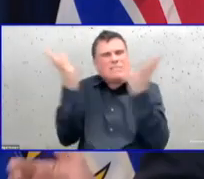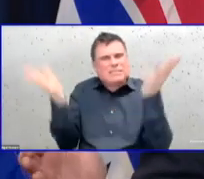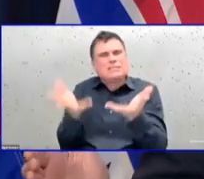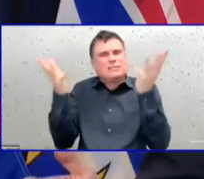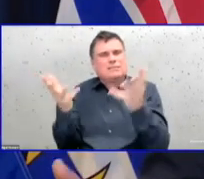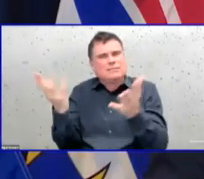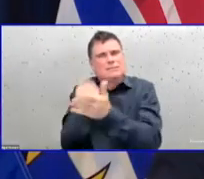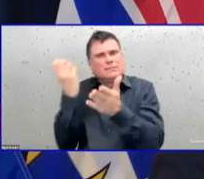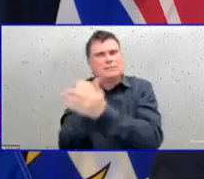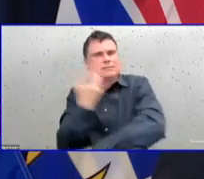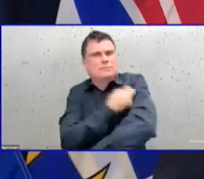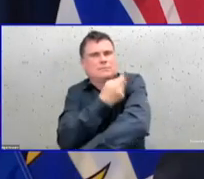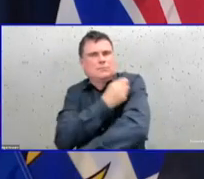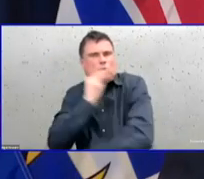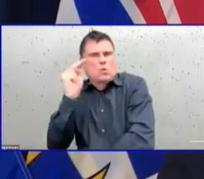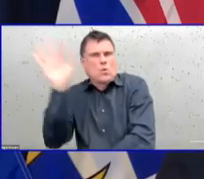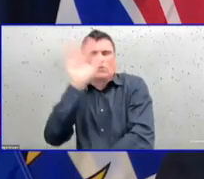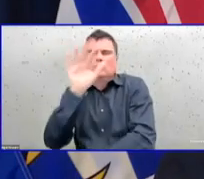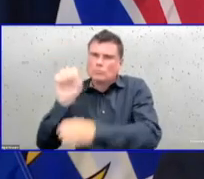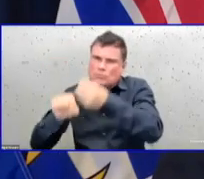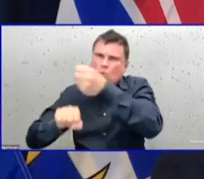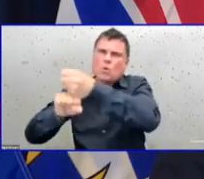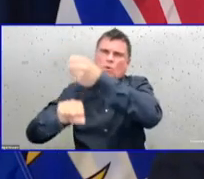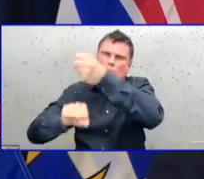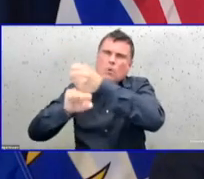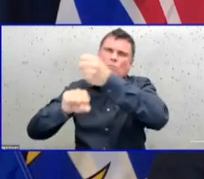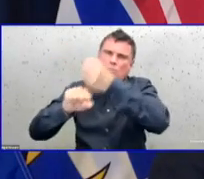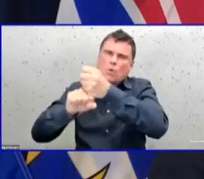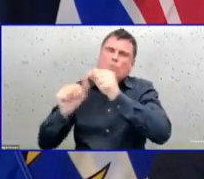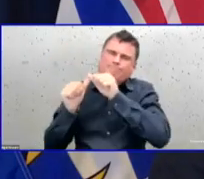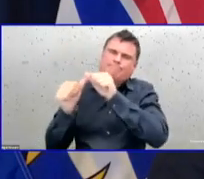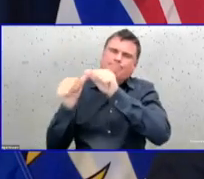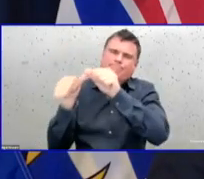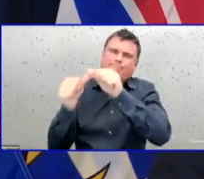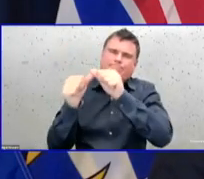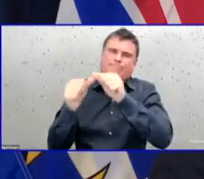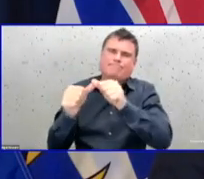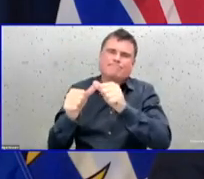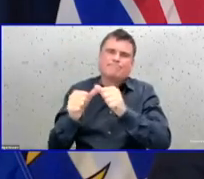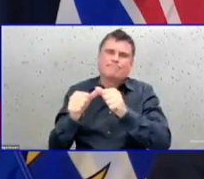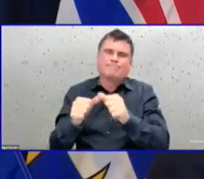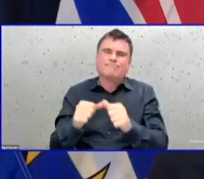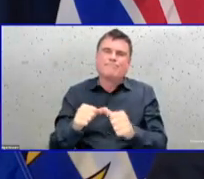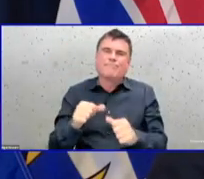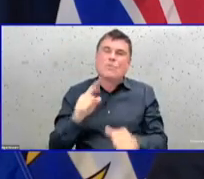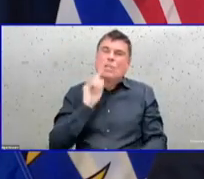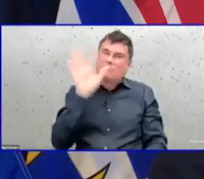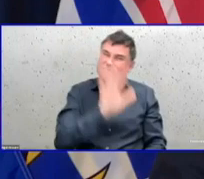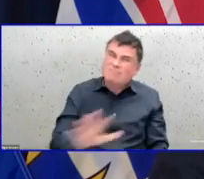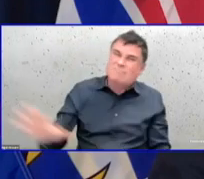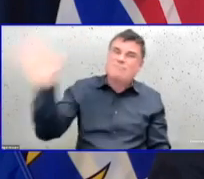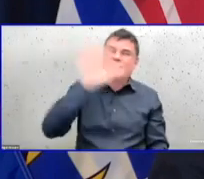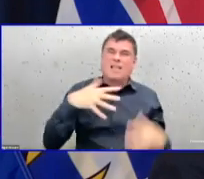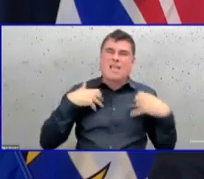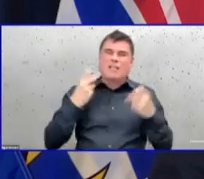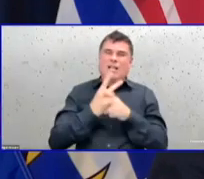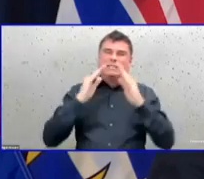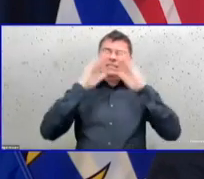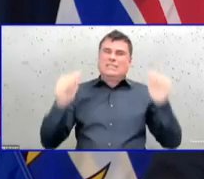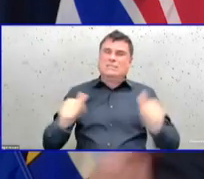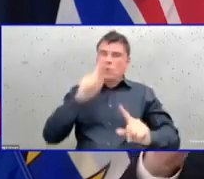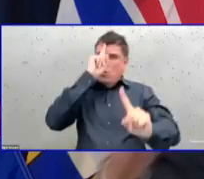tracing and through the entire healthcare system in supporting patients in the north. But also, I would say, real sadness.